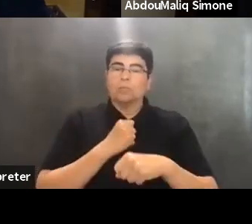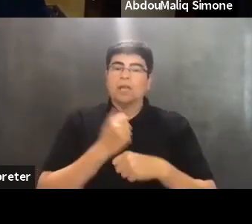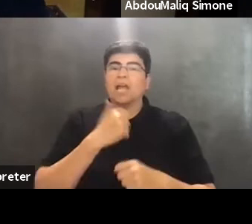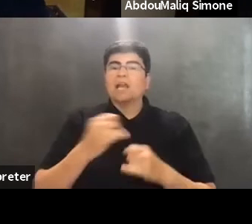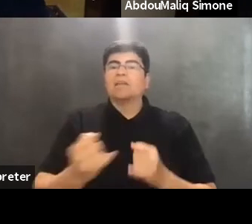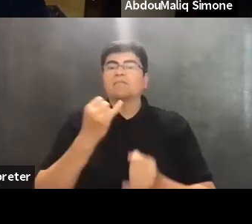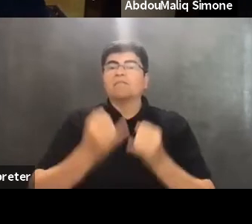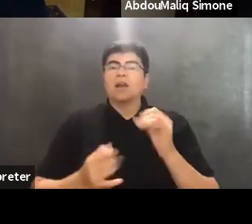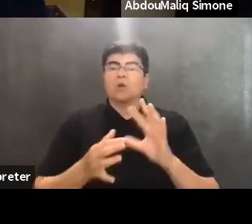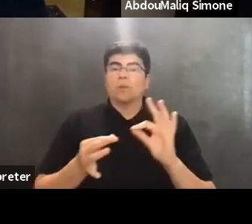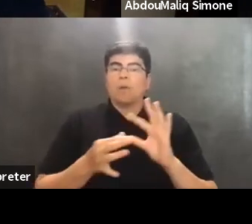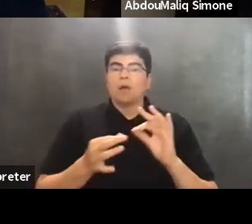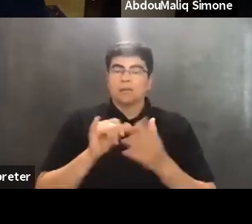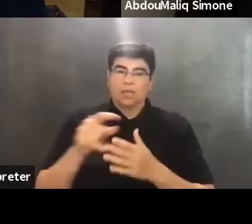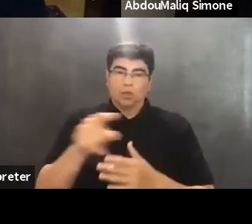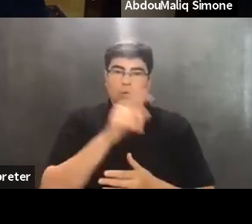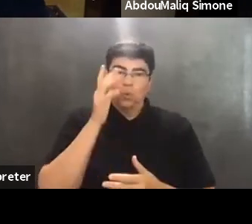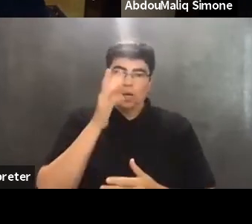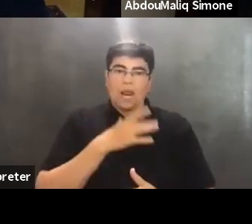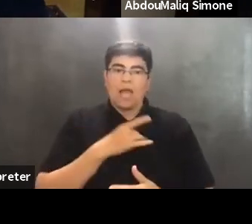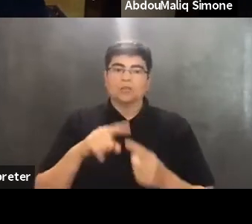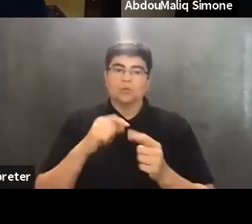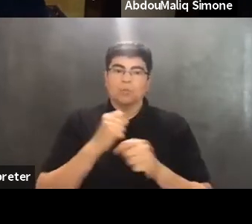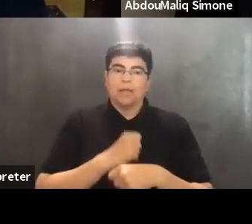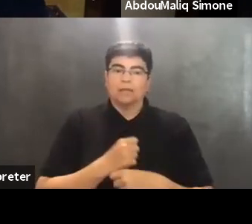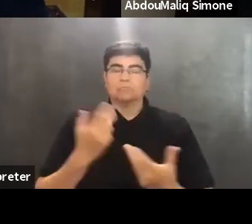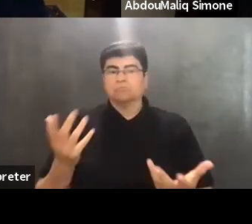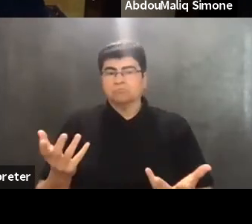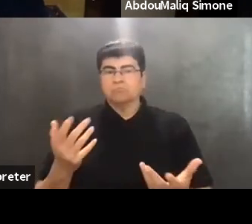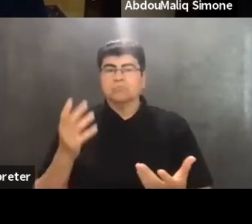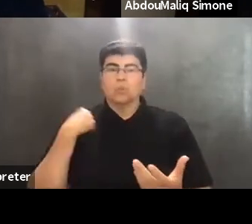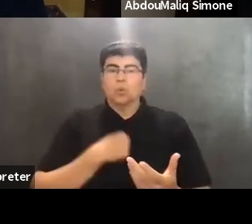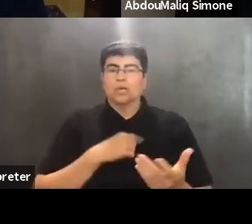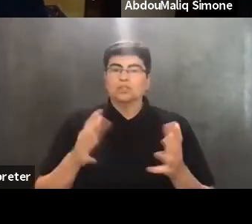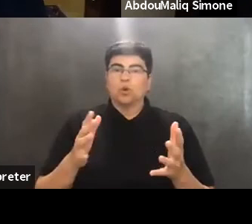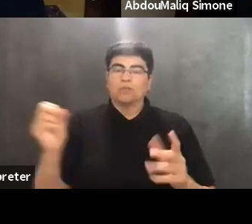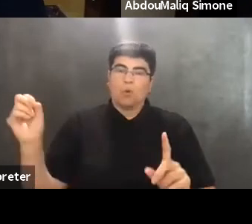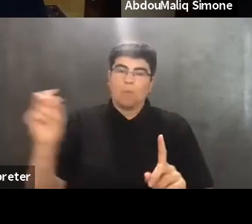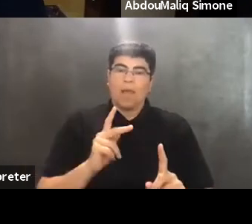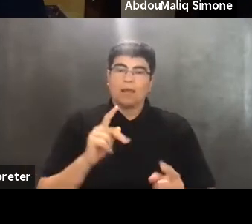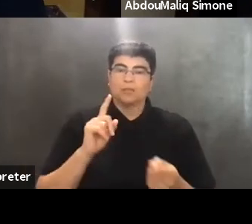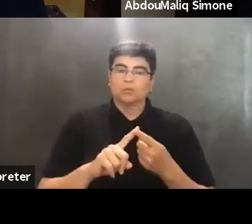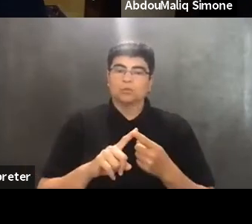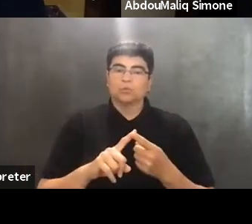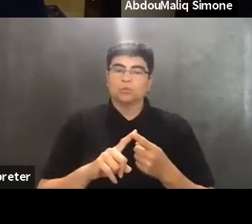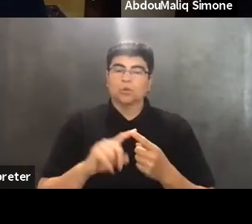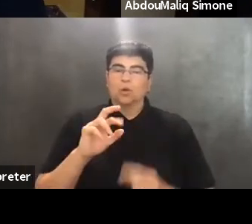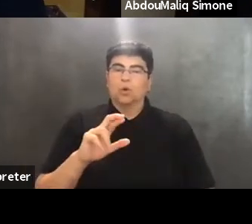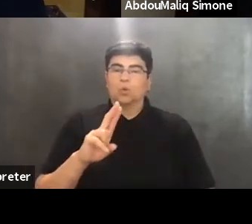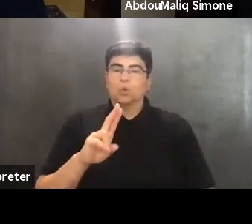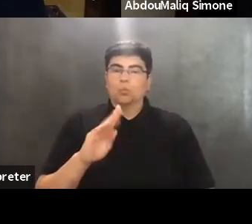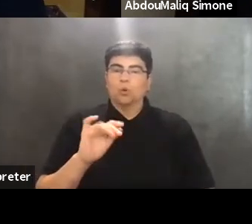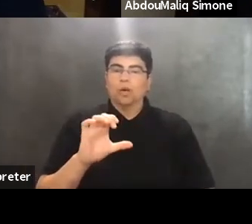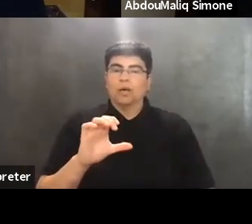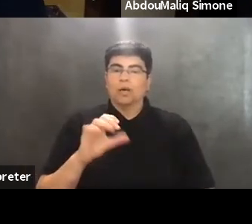final remarks that you would like to make. So we sort of return to the rubric under which we